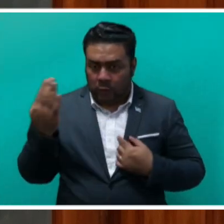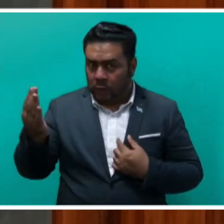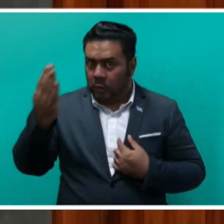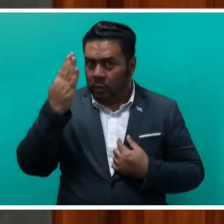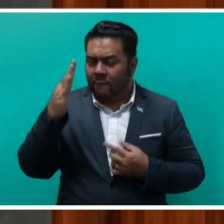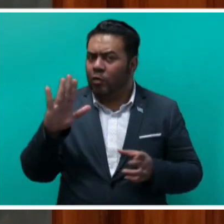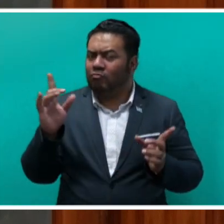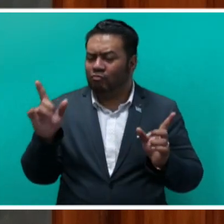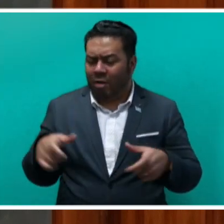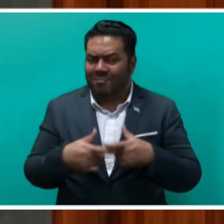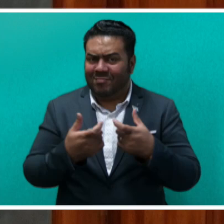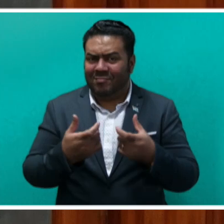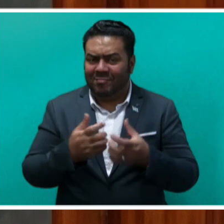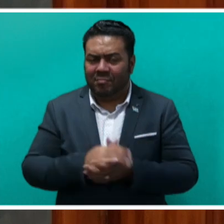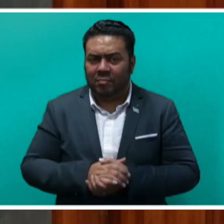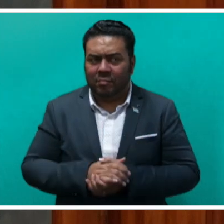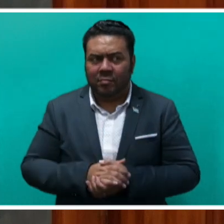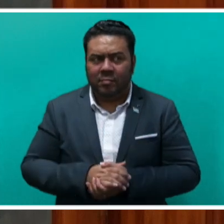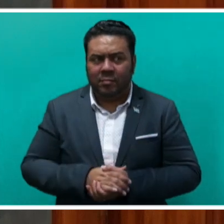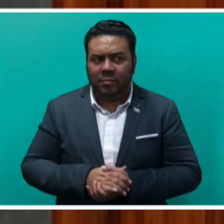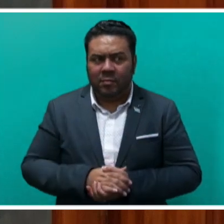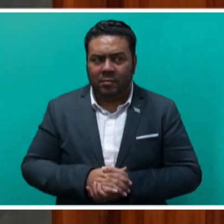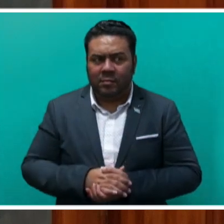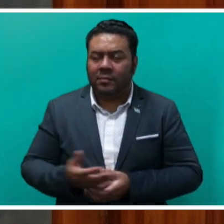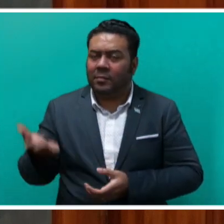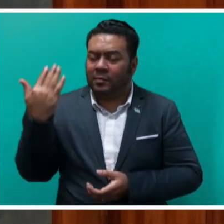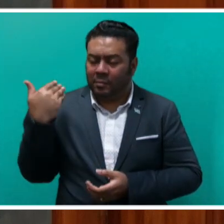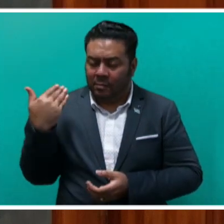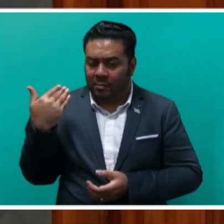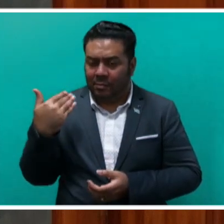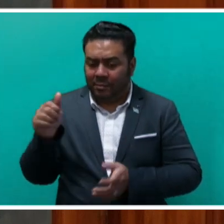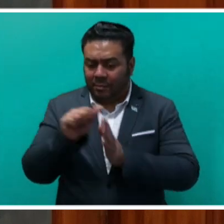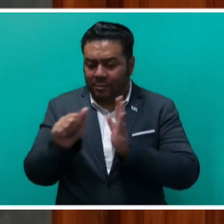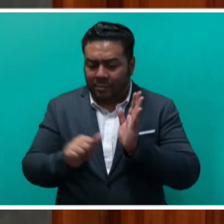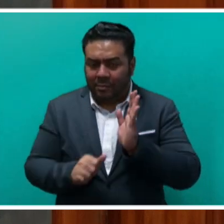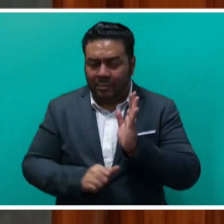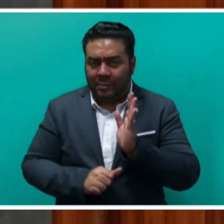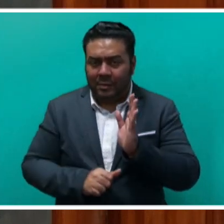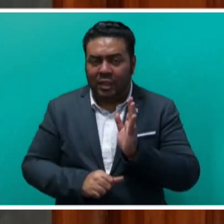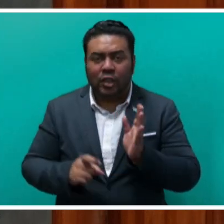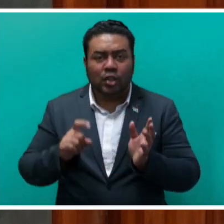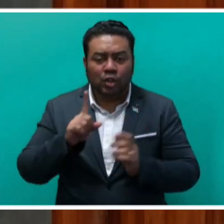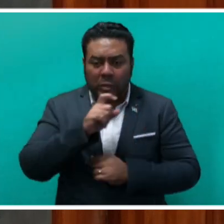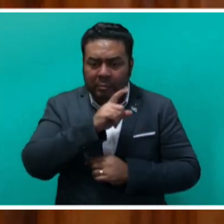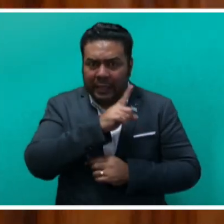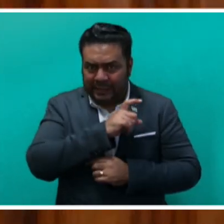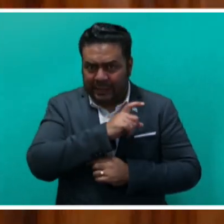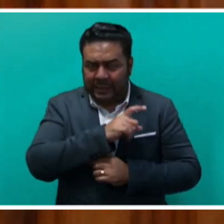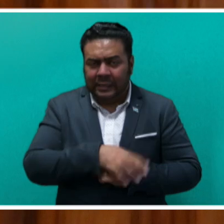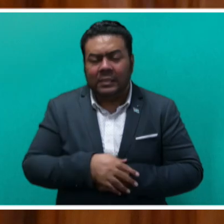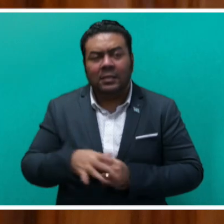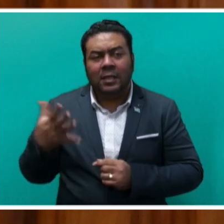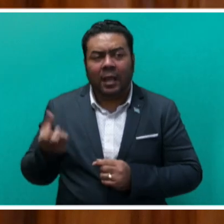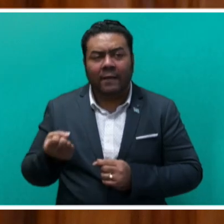challenges relating to the incursion of the Asian subterranean termites. Honourable Speaker,